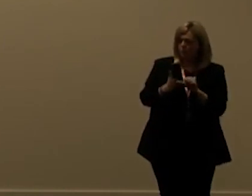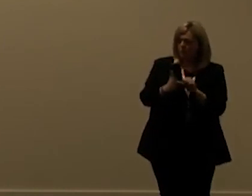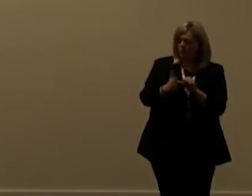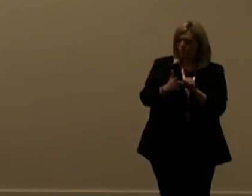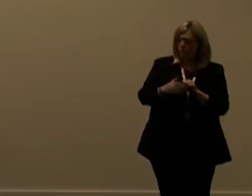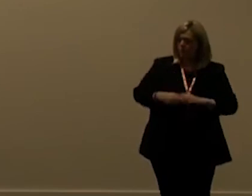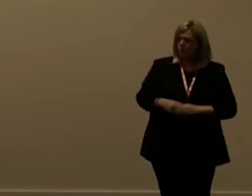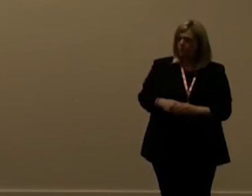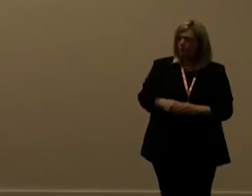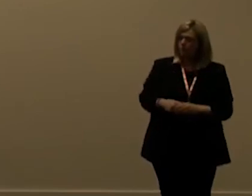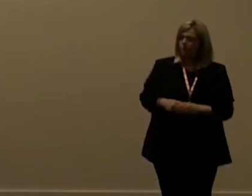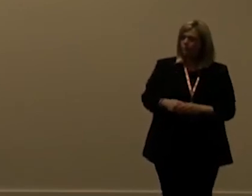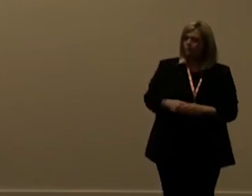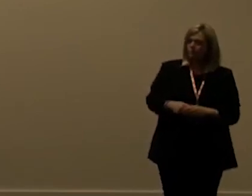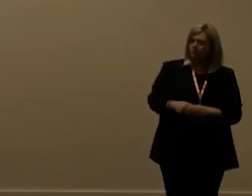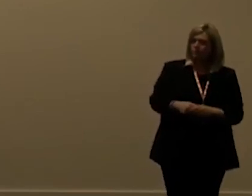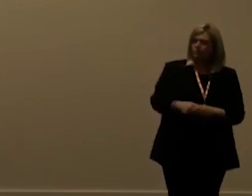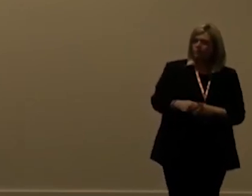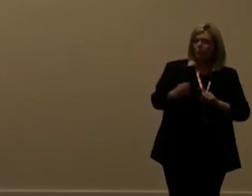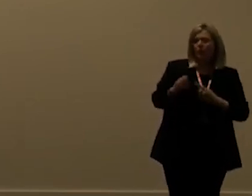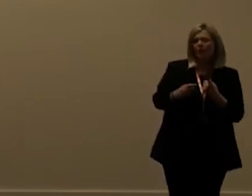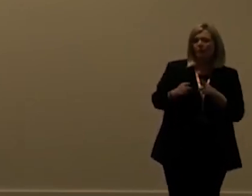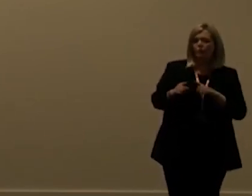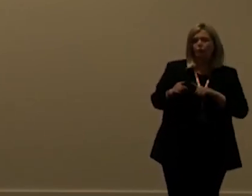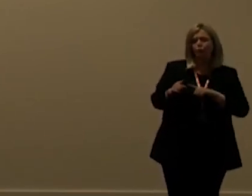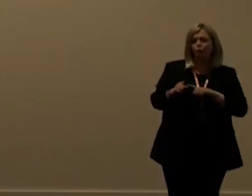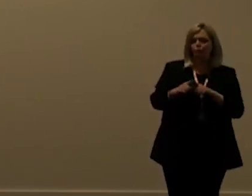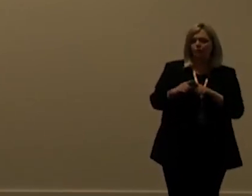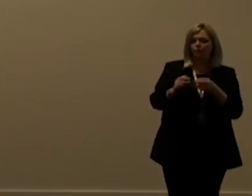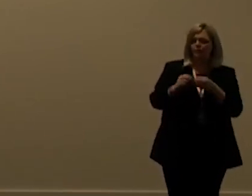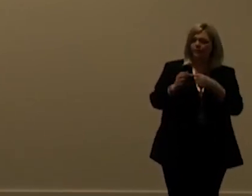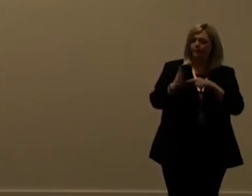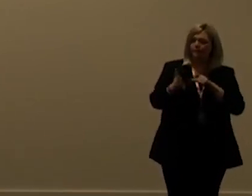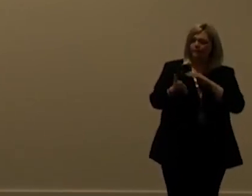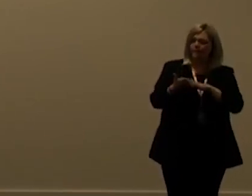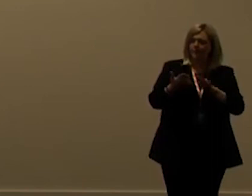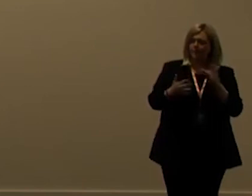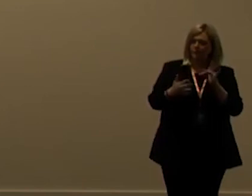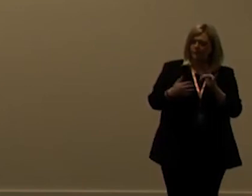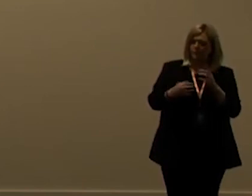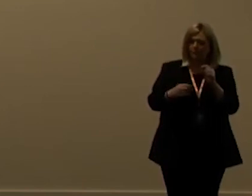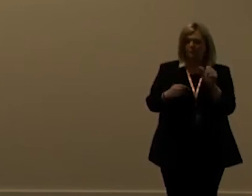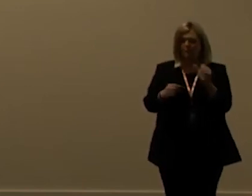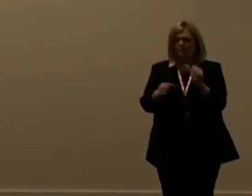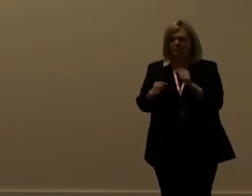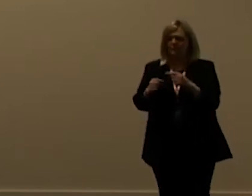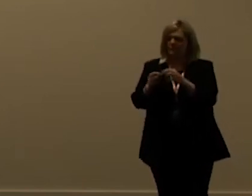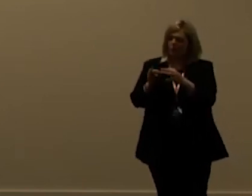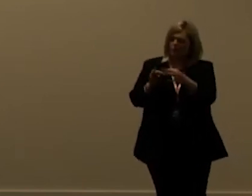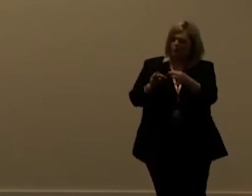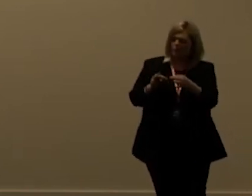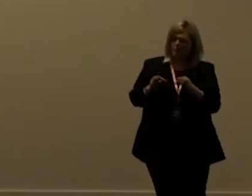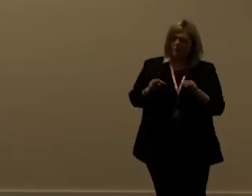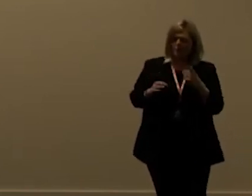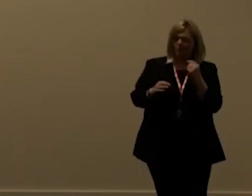um because you're if you're running like a batch of 10 and you have 16 threads for one application user it will you will typically run